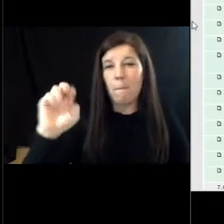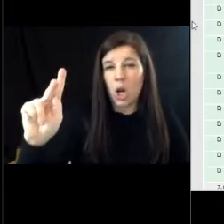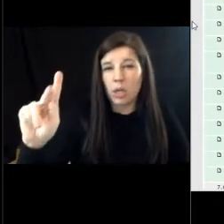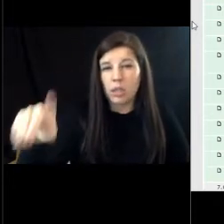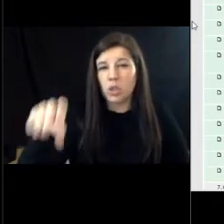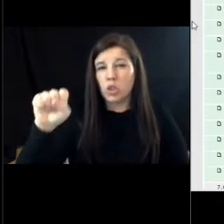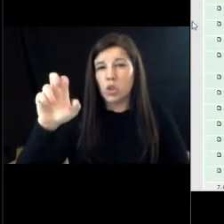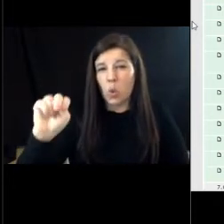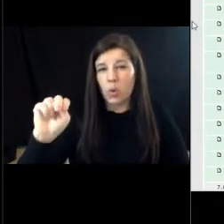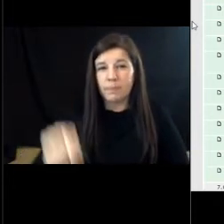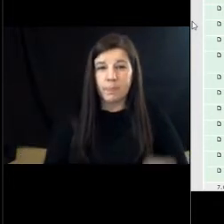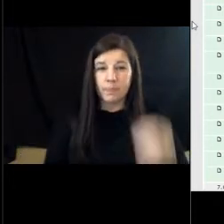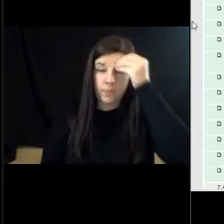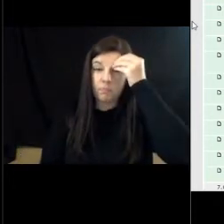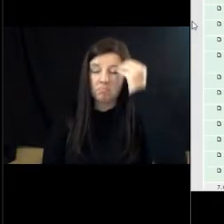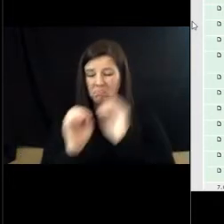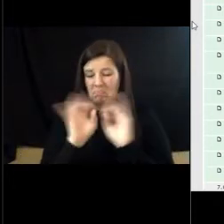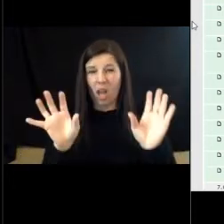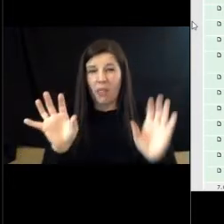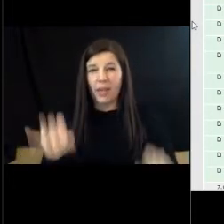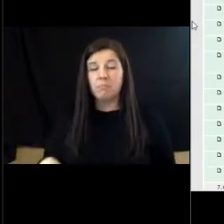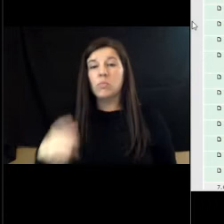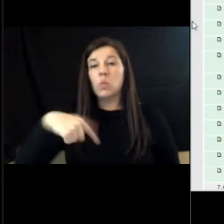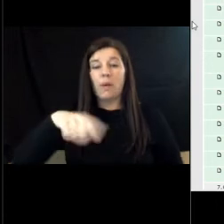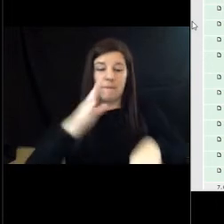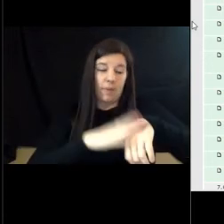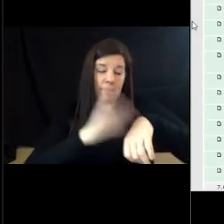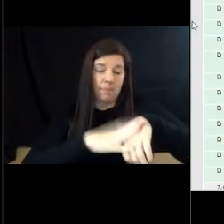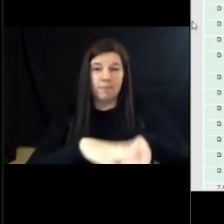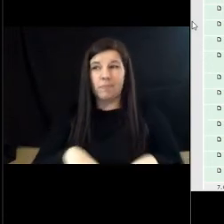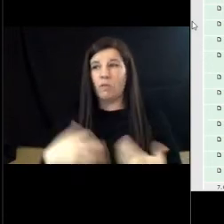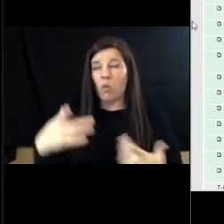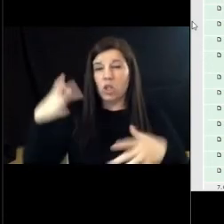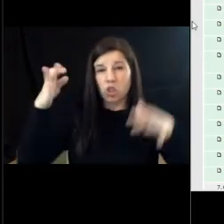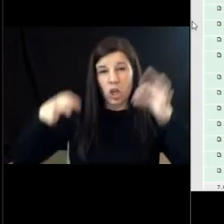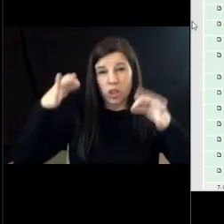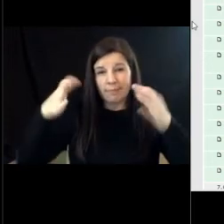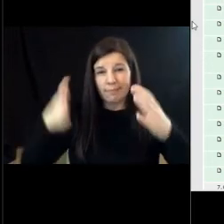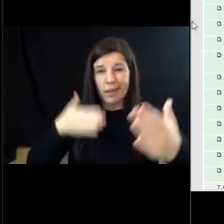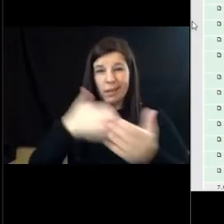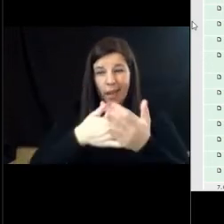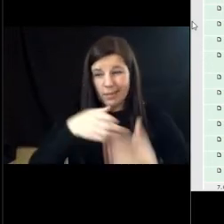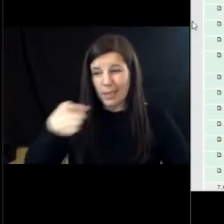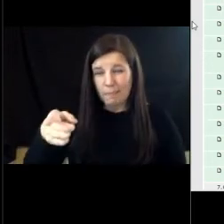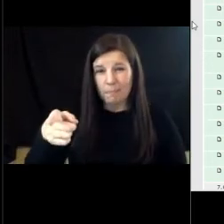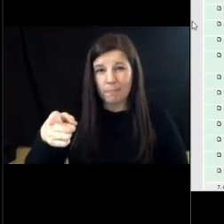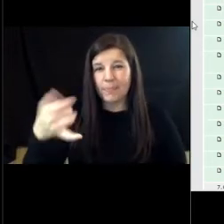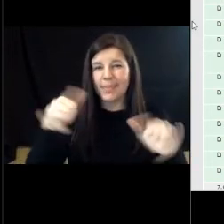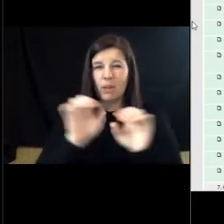called for charges to be brought against him and still we have nothing